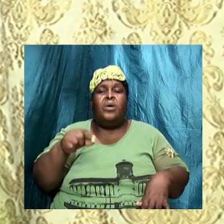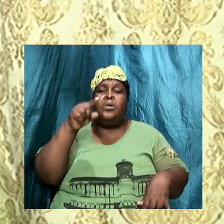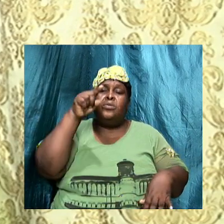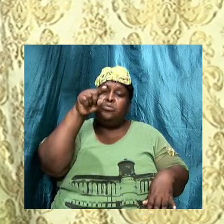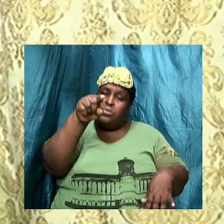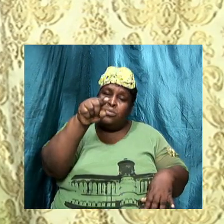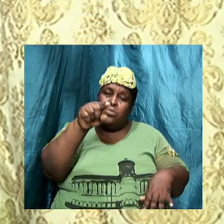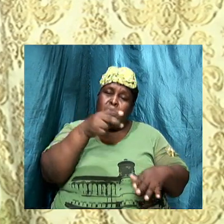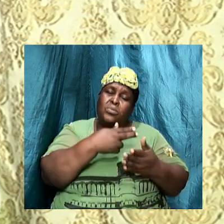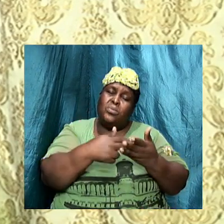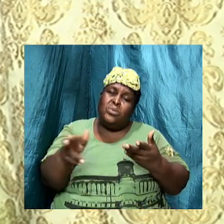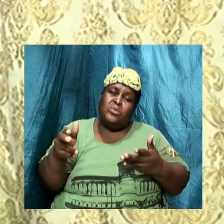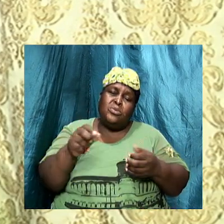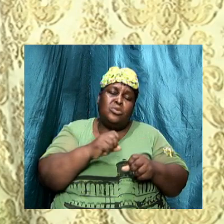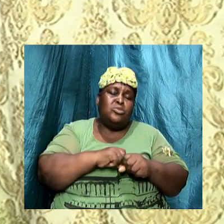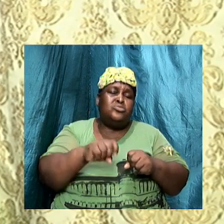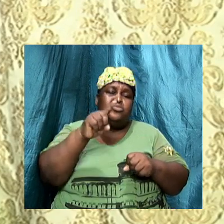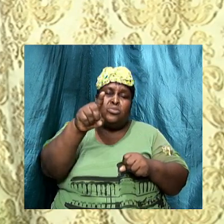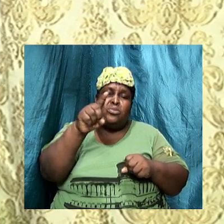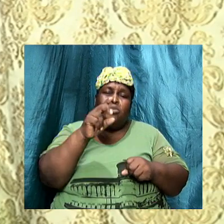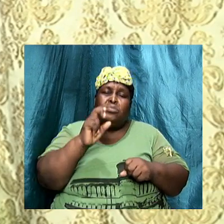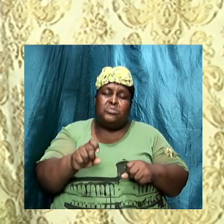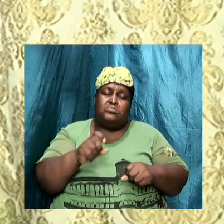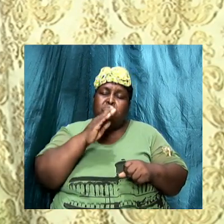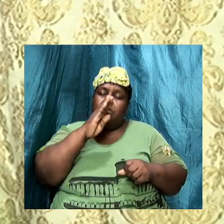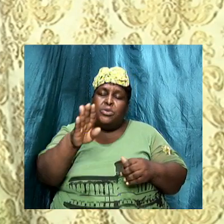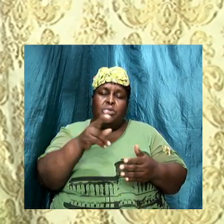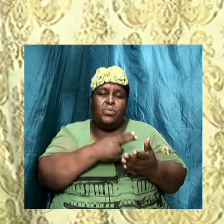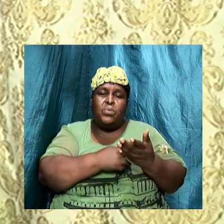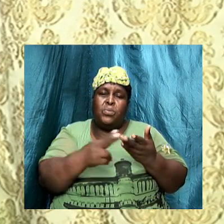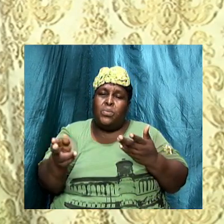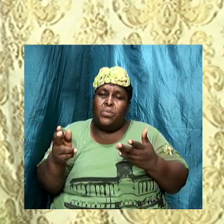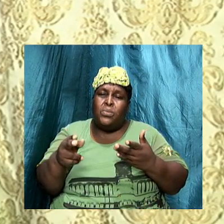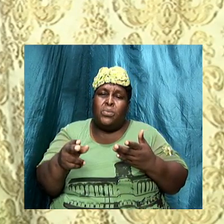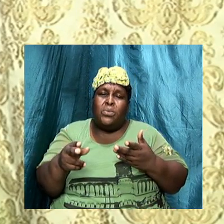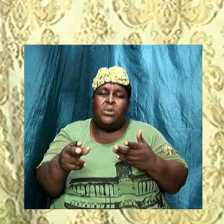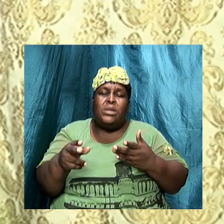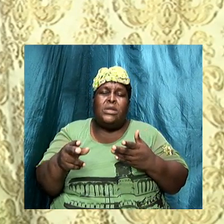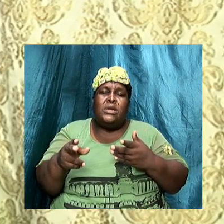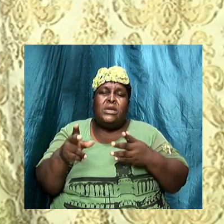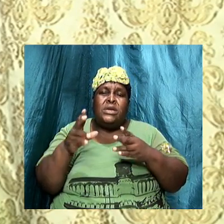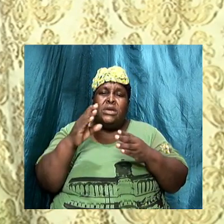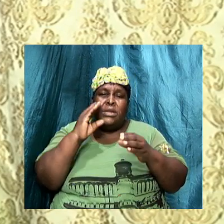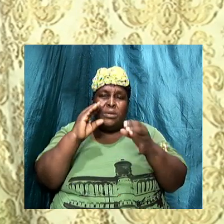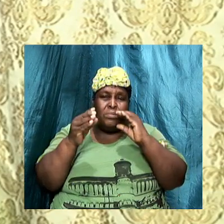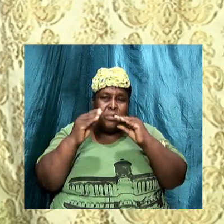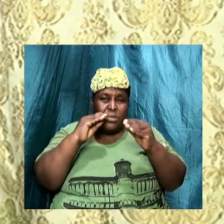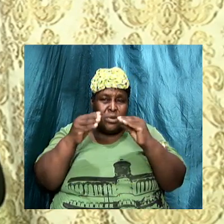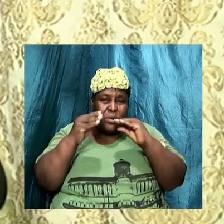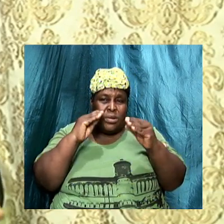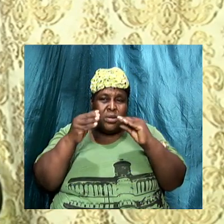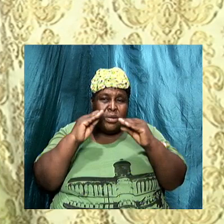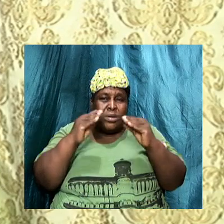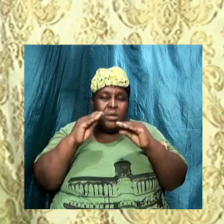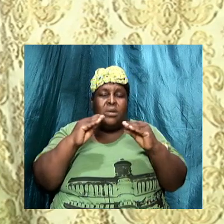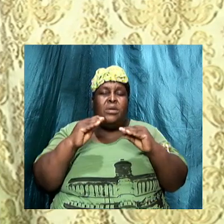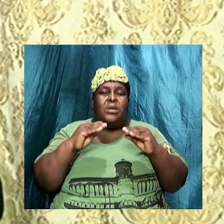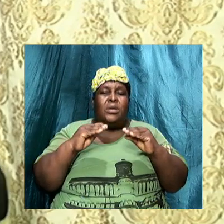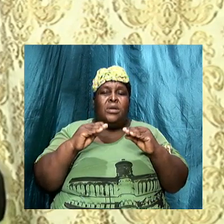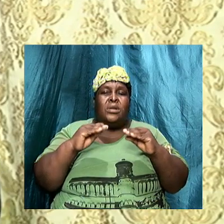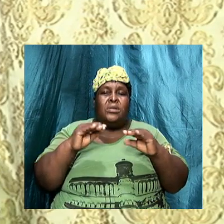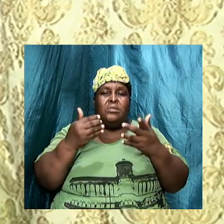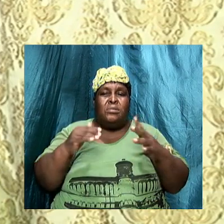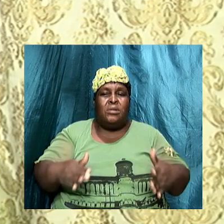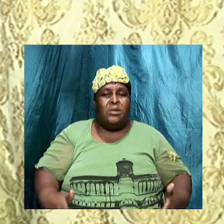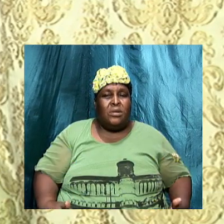holy in all manner of conversation. And we say that word conversation, dear, mean lifestyle. So,